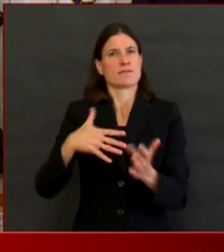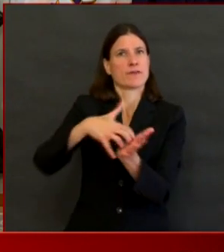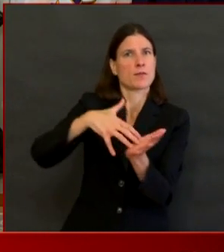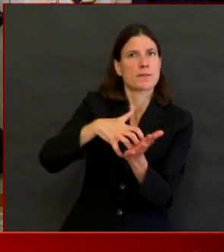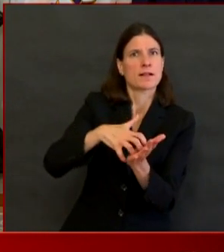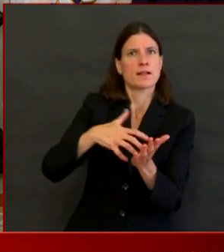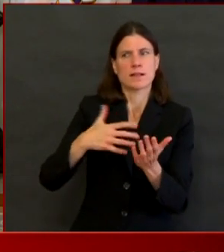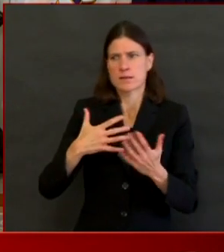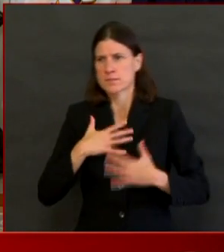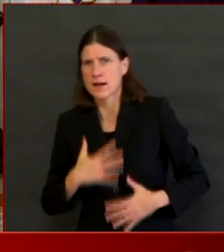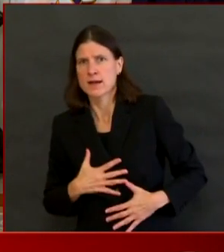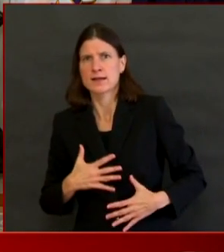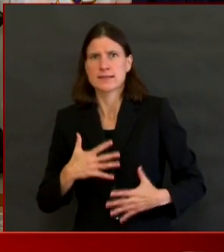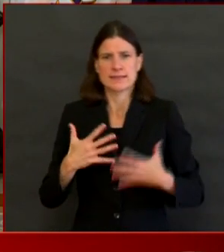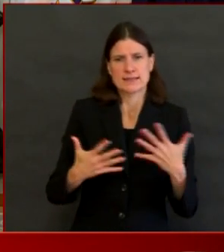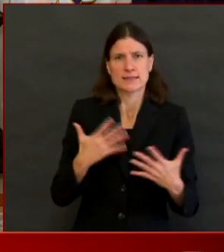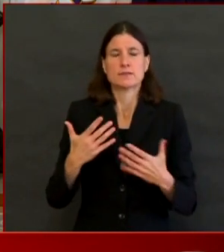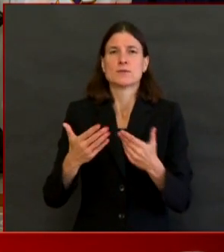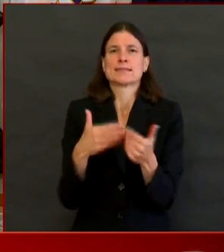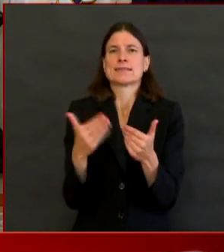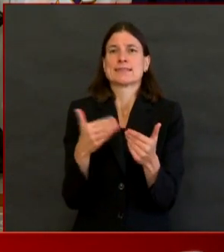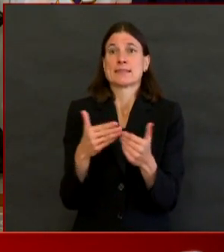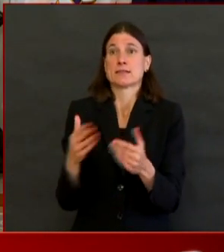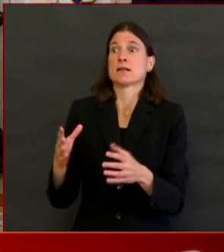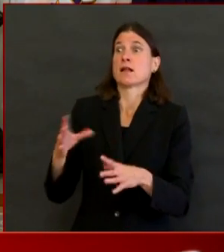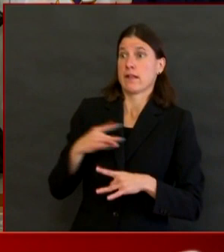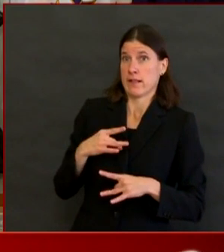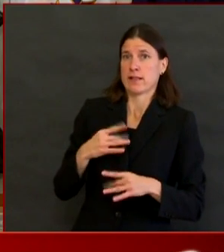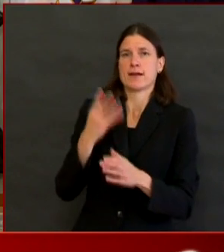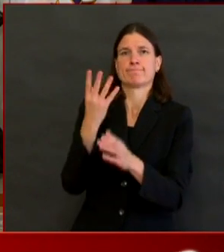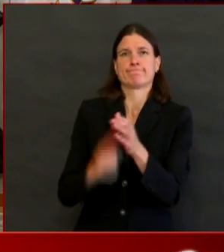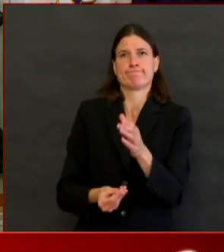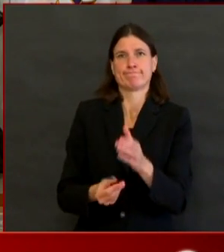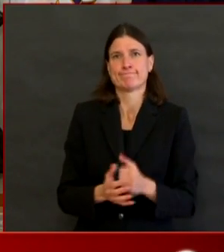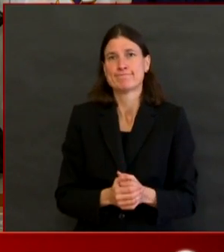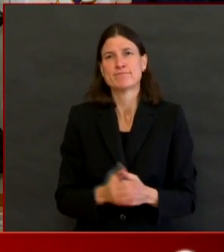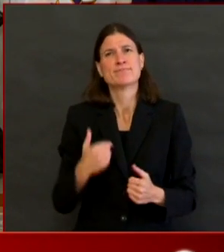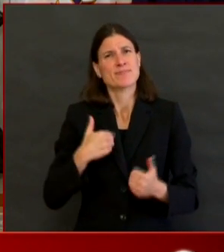group homes, other congregate settings, as we have been discussing.